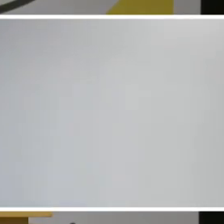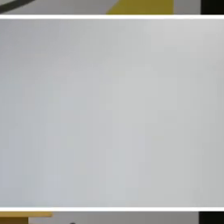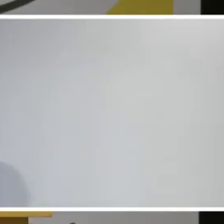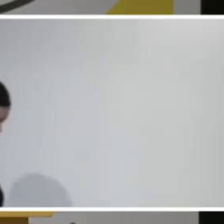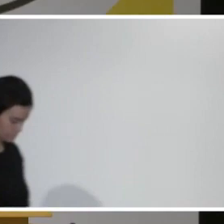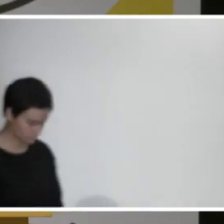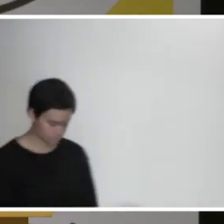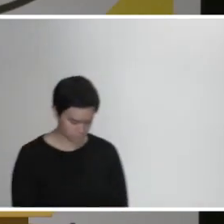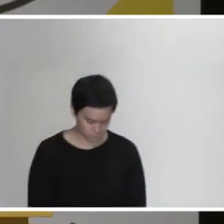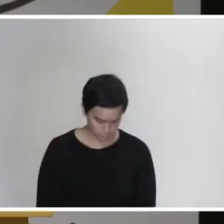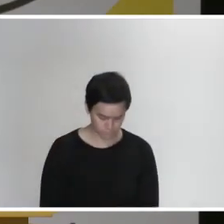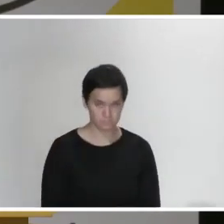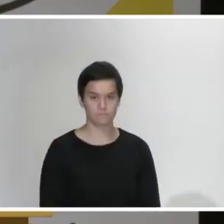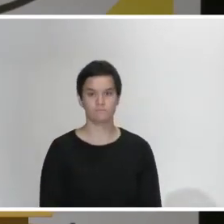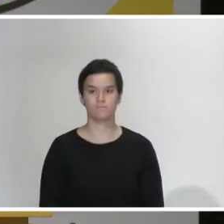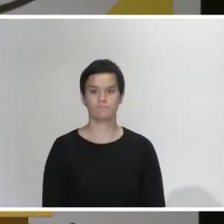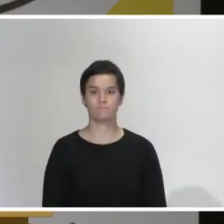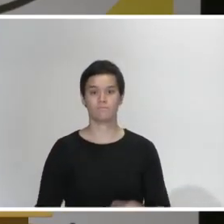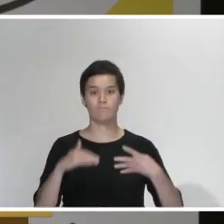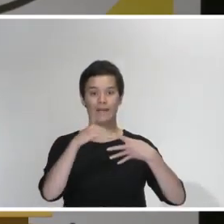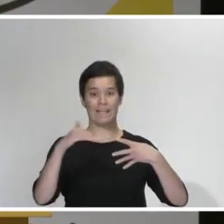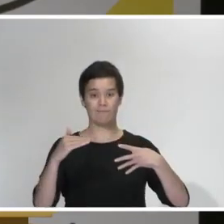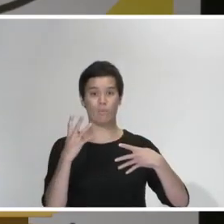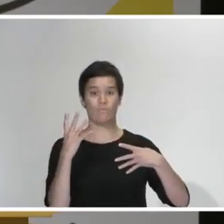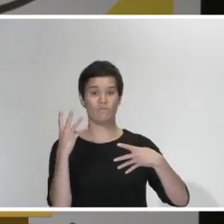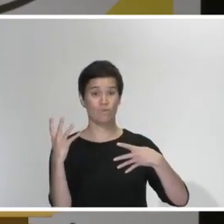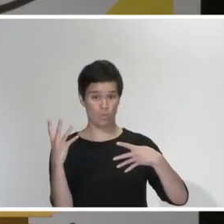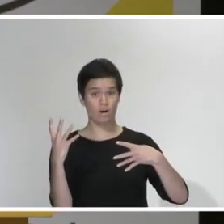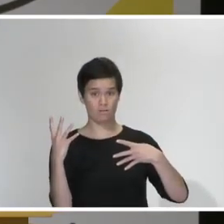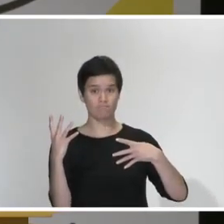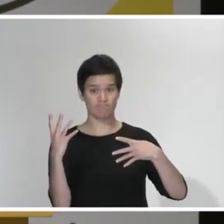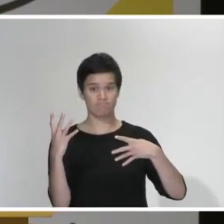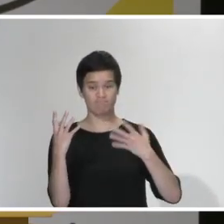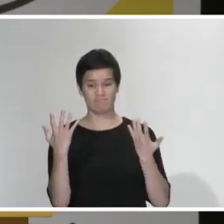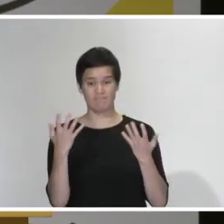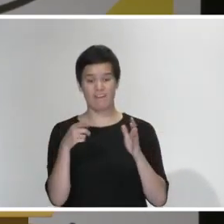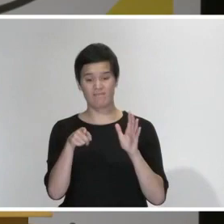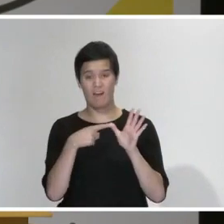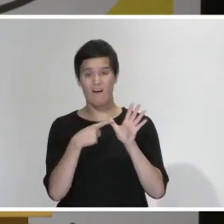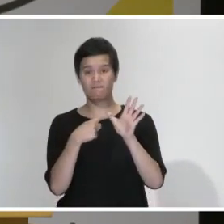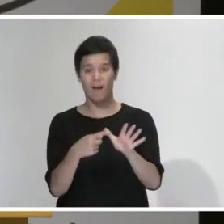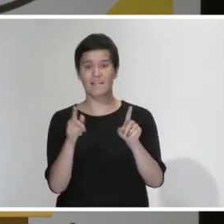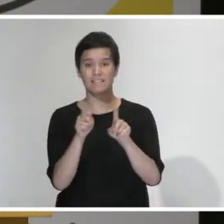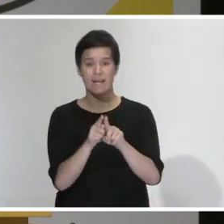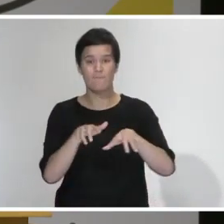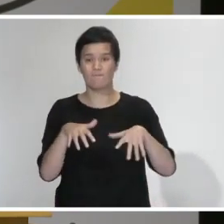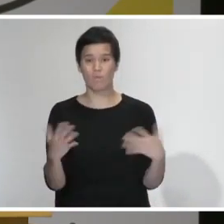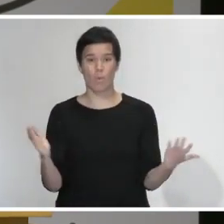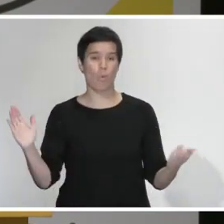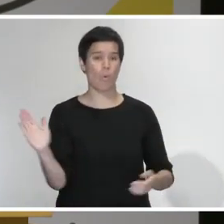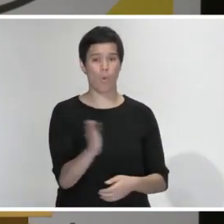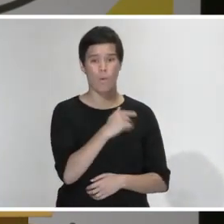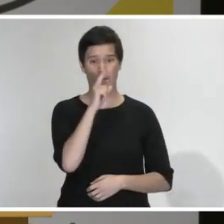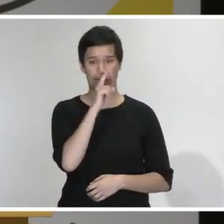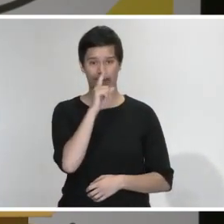arrangements, if in fact the advice to everyone is the same, and for anyone who might be vulnerable because of